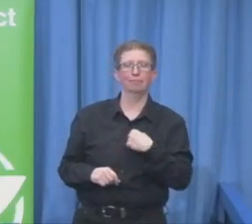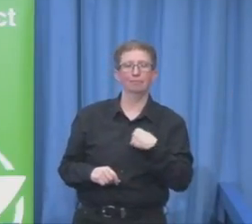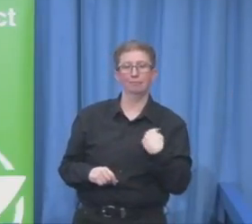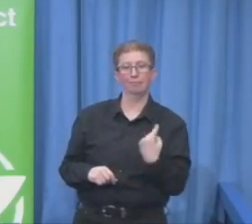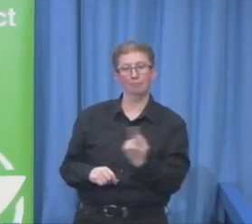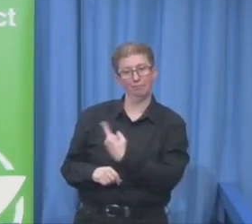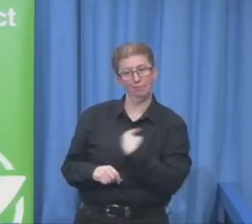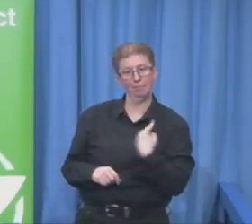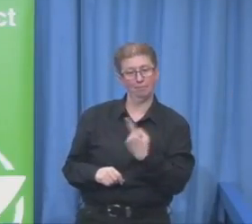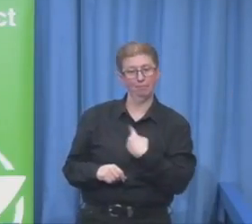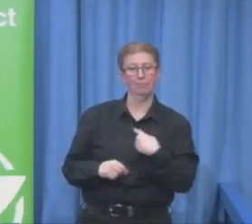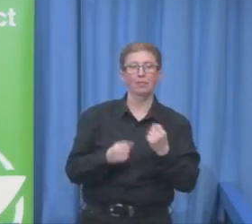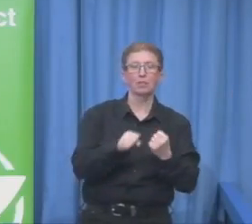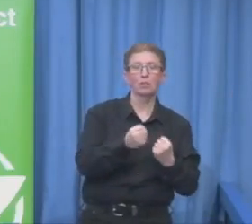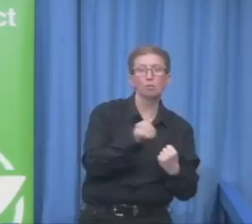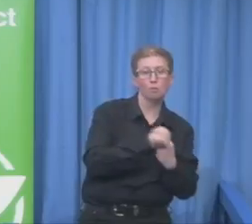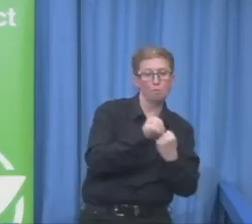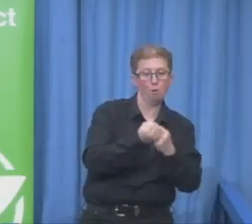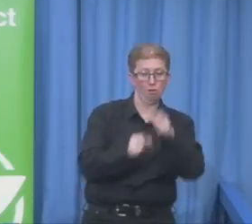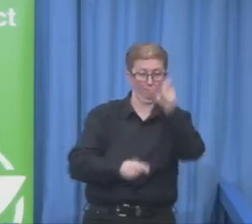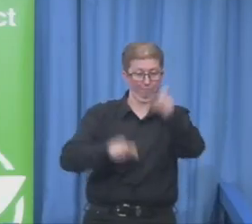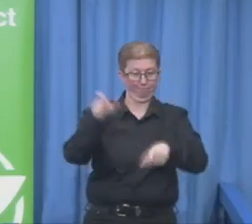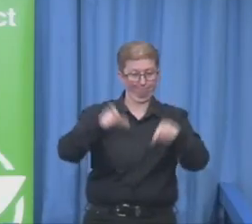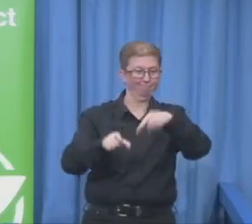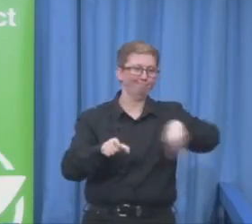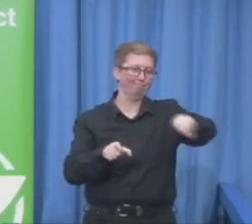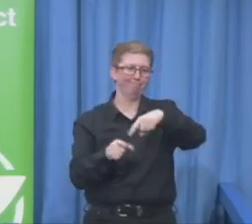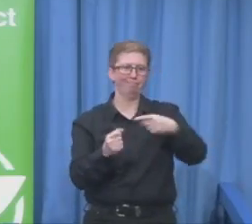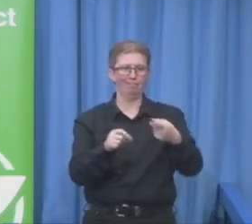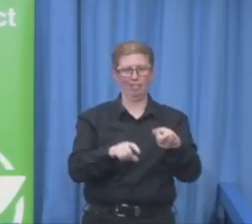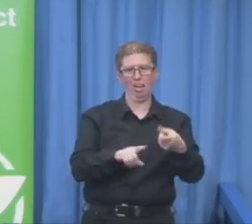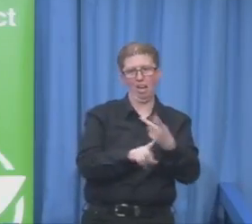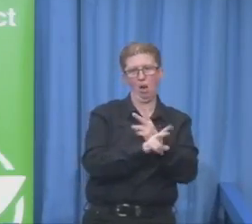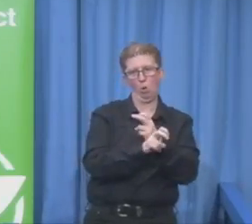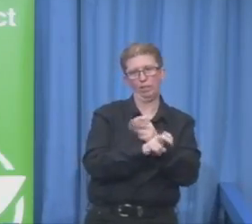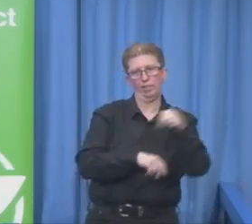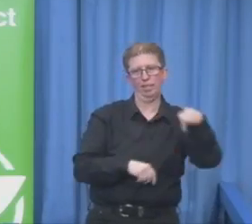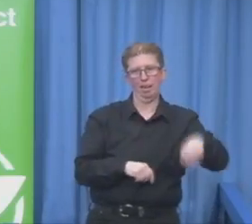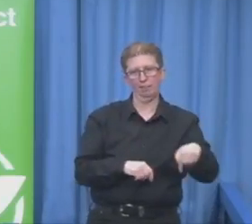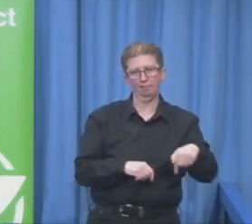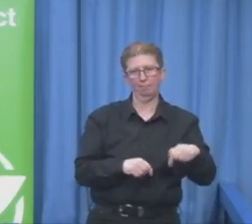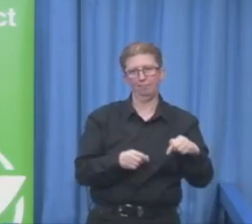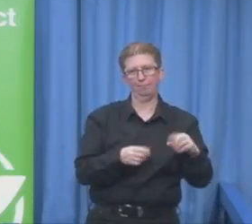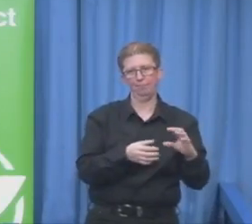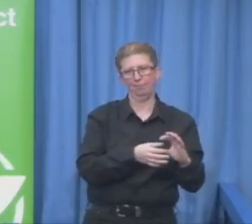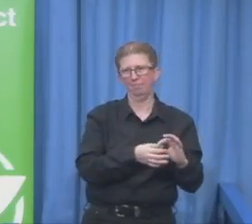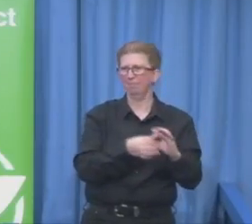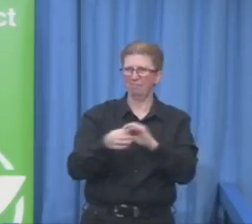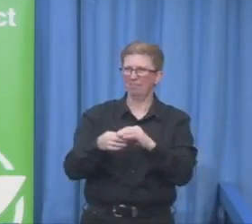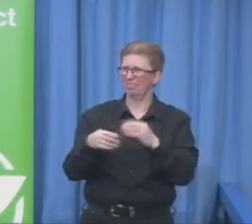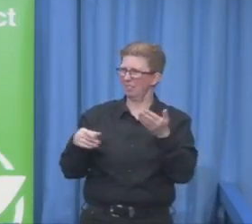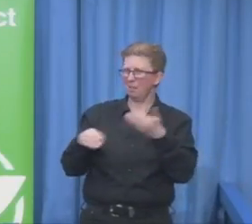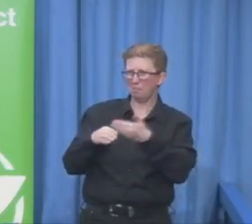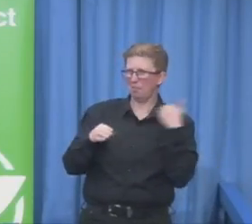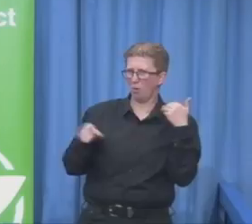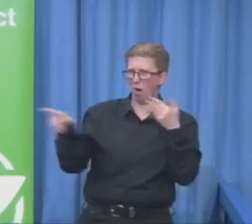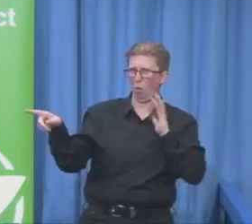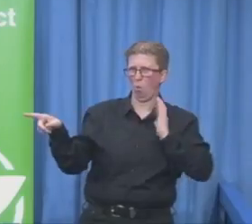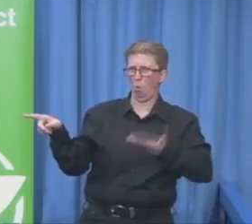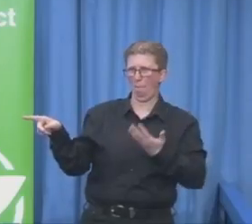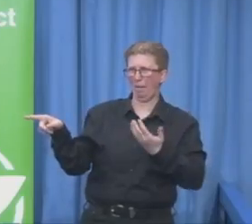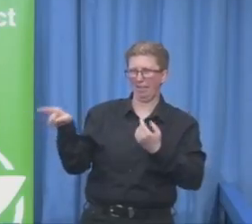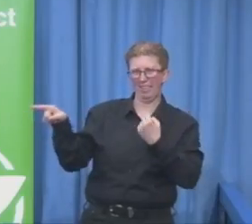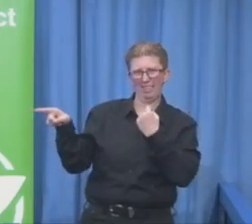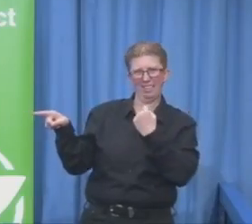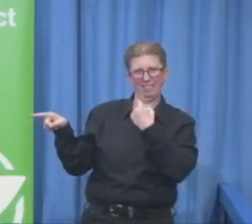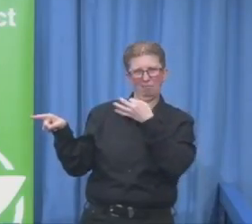originally, coming to Walburga, I am originating from a family